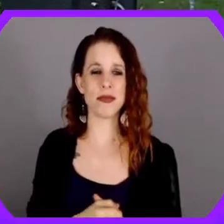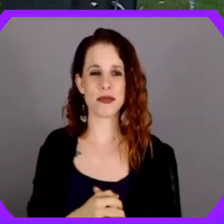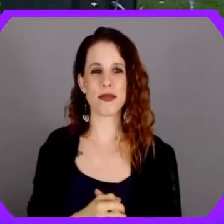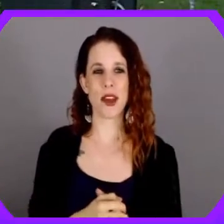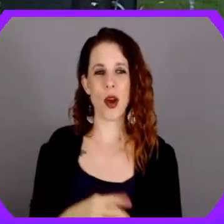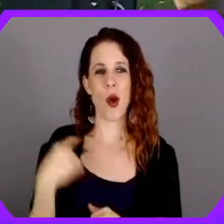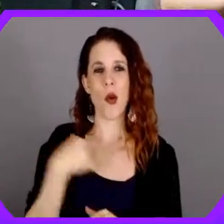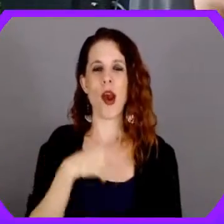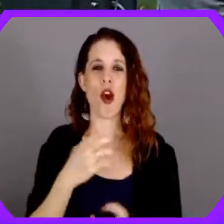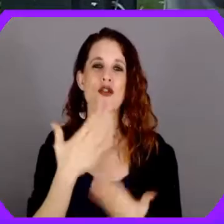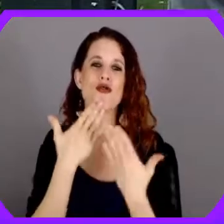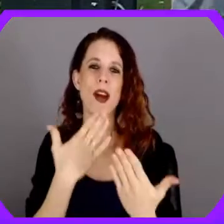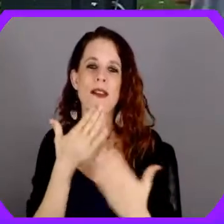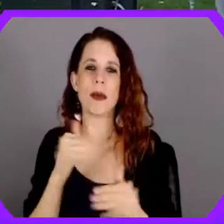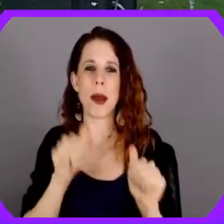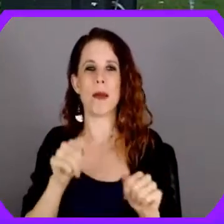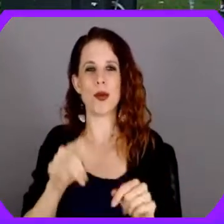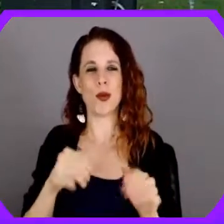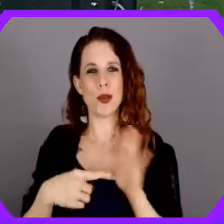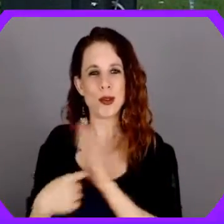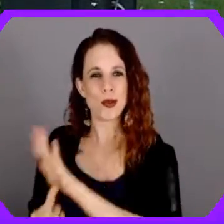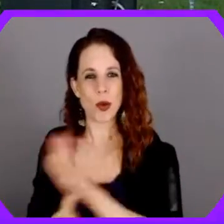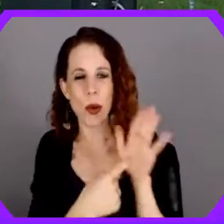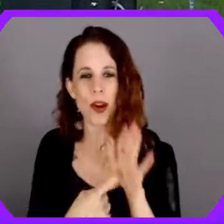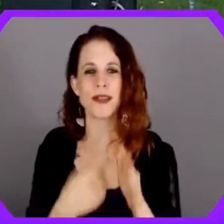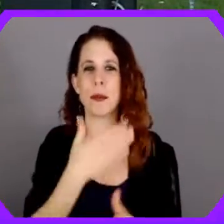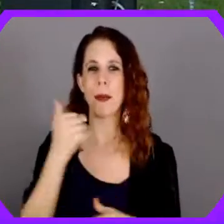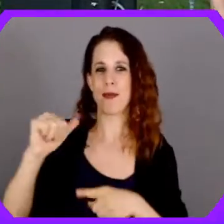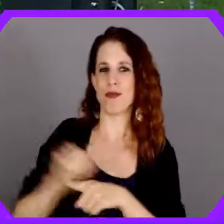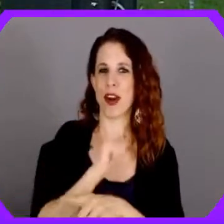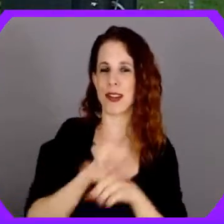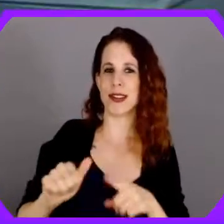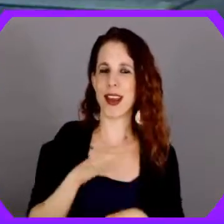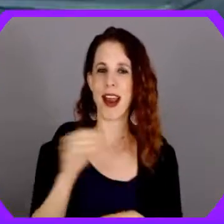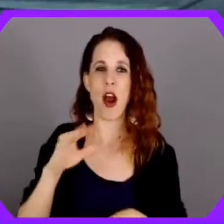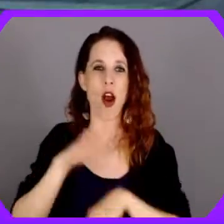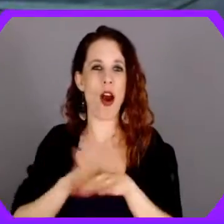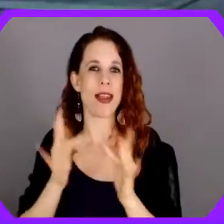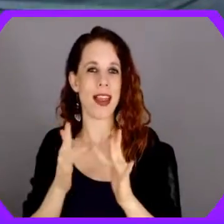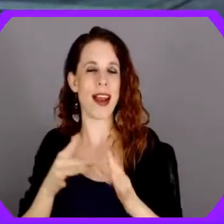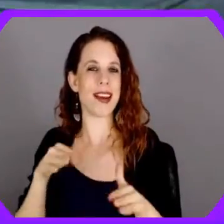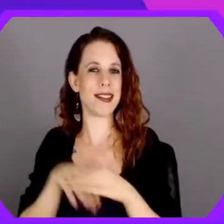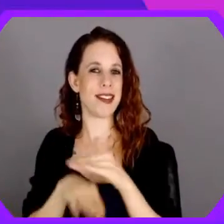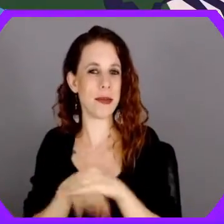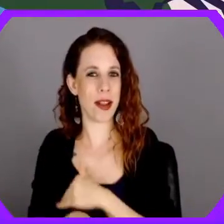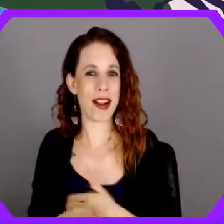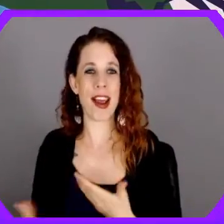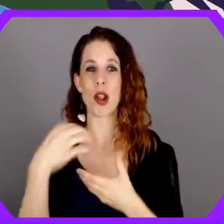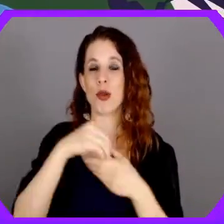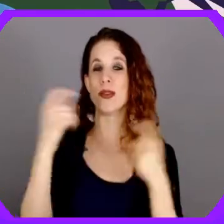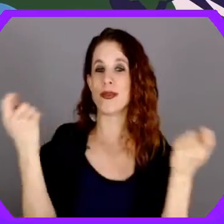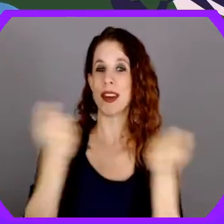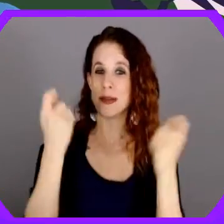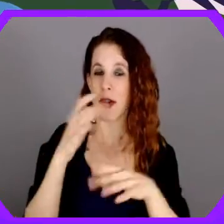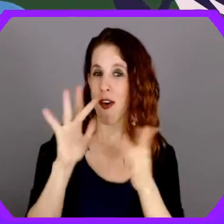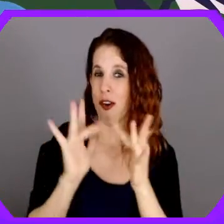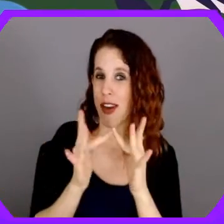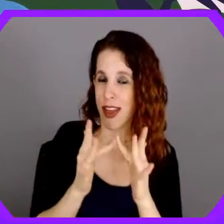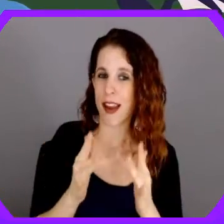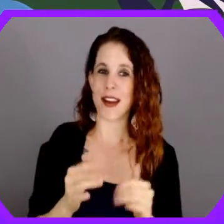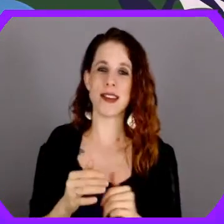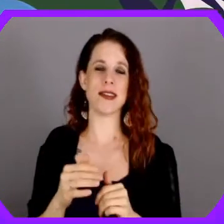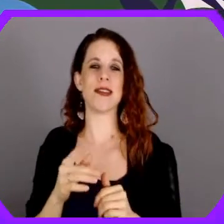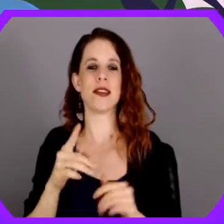We are grateful to be able to showcase best practices in online accessibility. Inclusion Festival